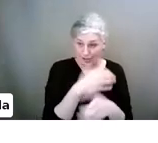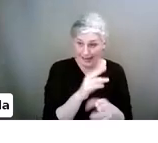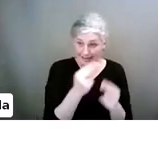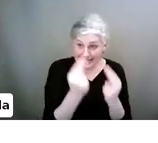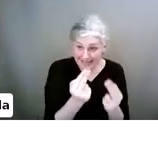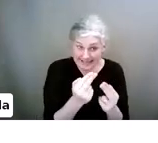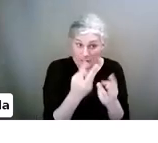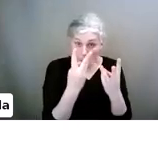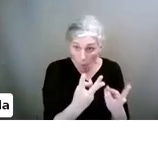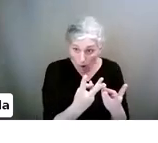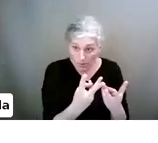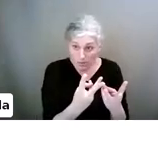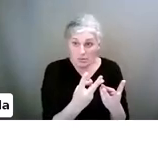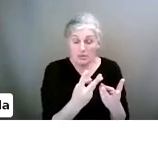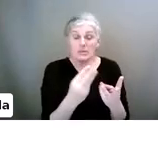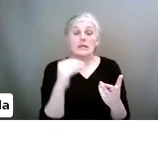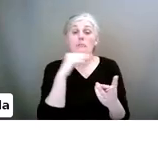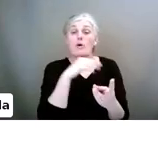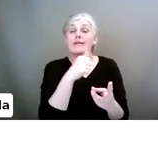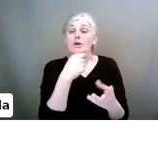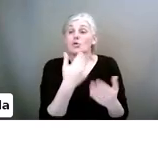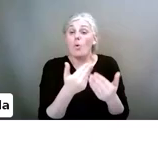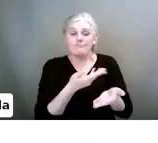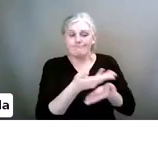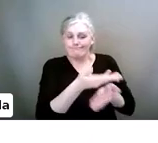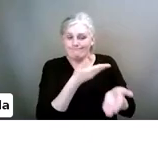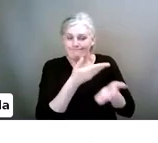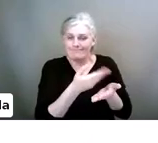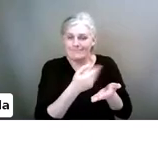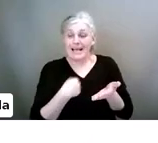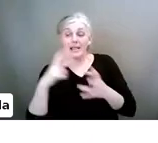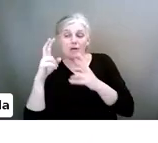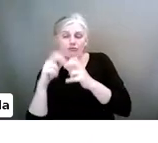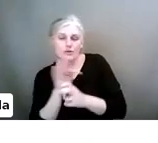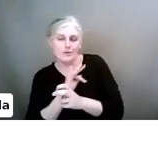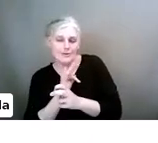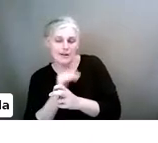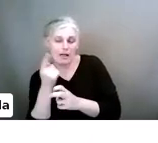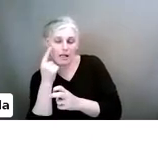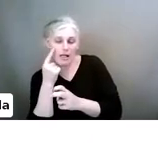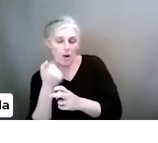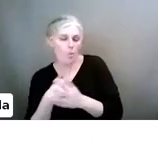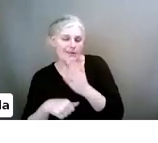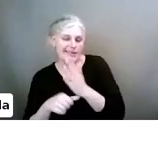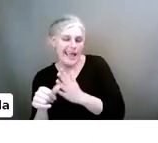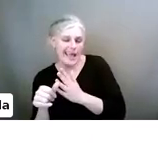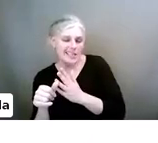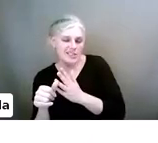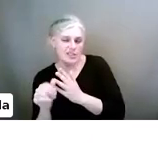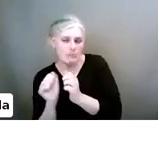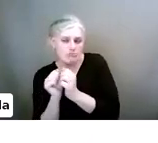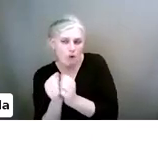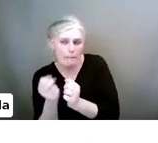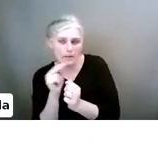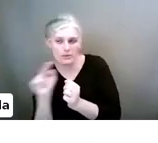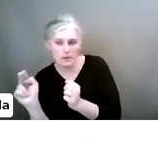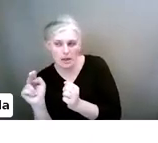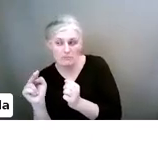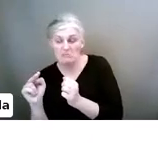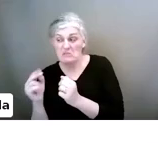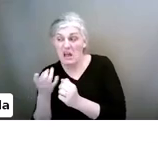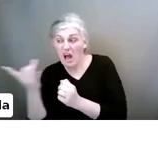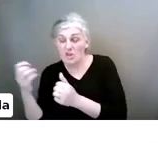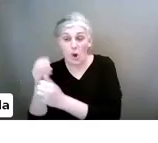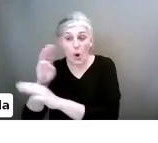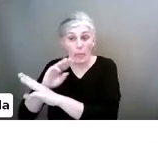have the conversation with them. Do the research on it. Check the age rating of the app. Check the reviews, what other parents are saying.